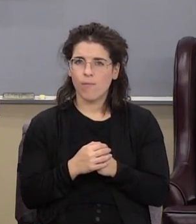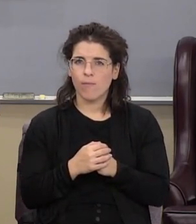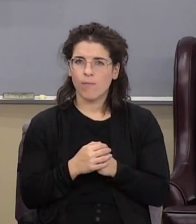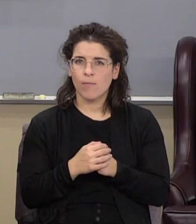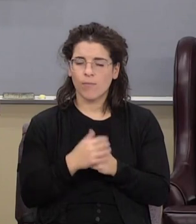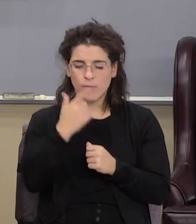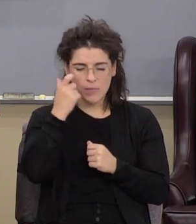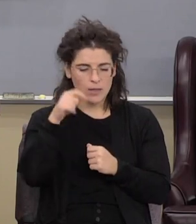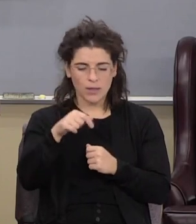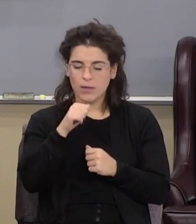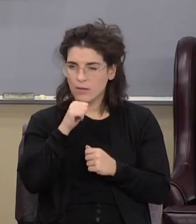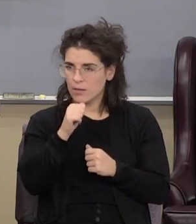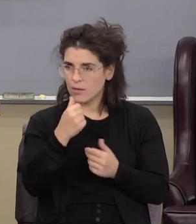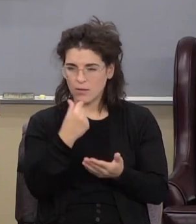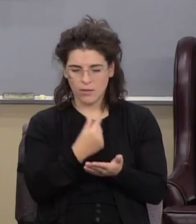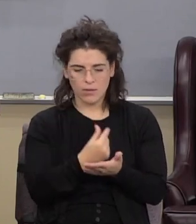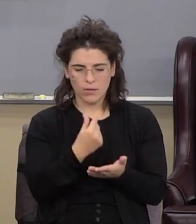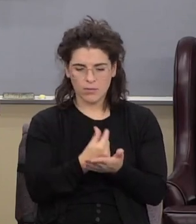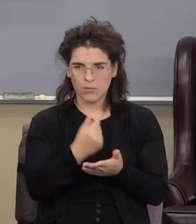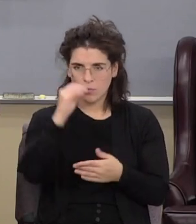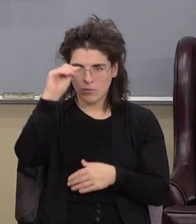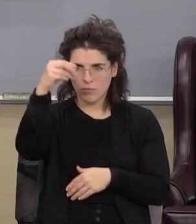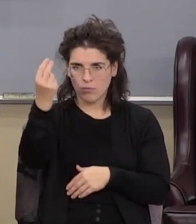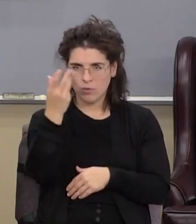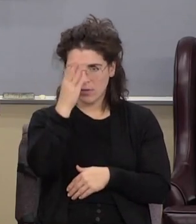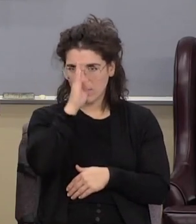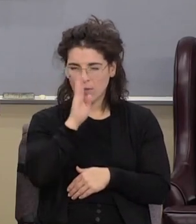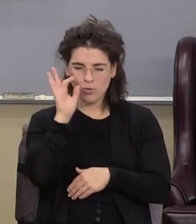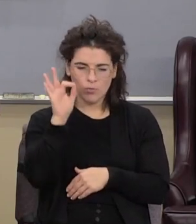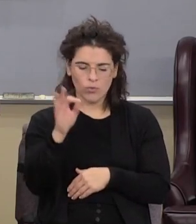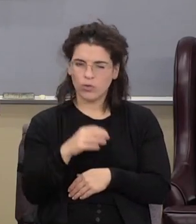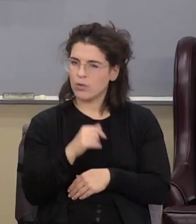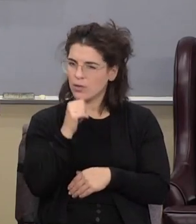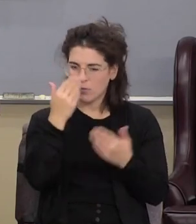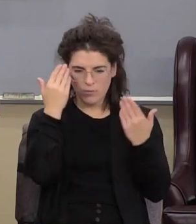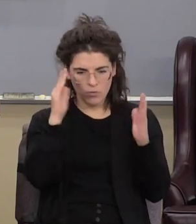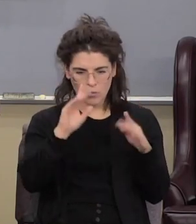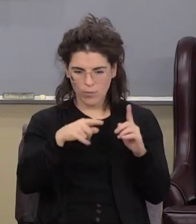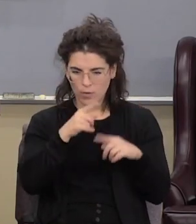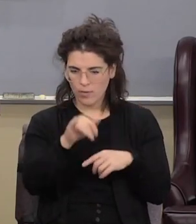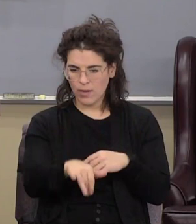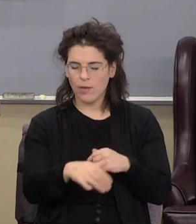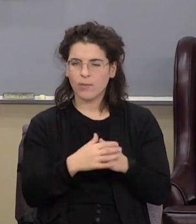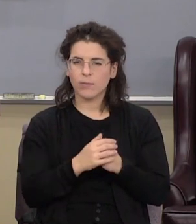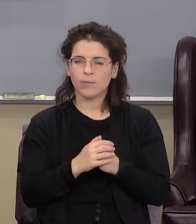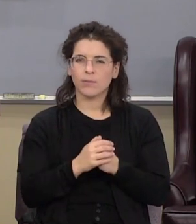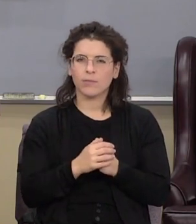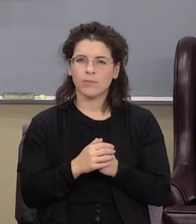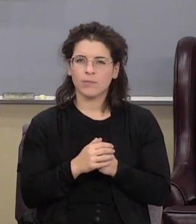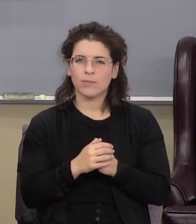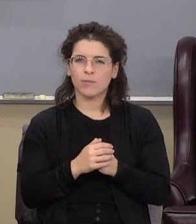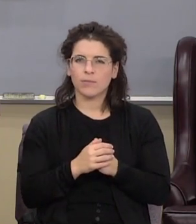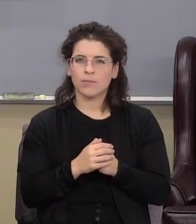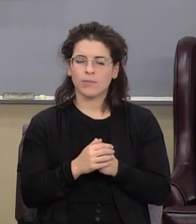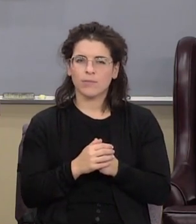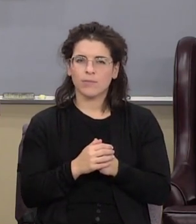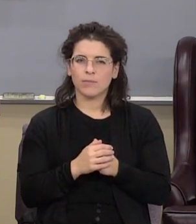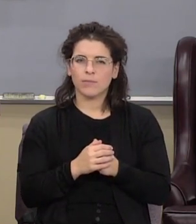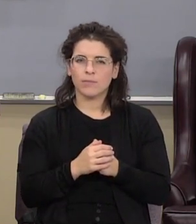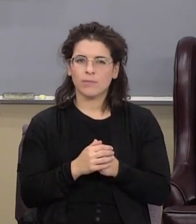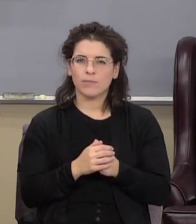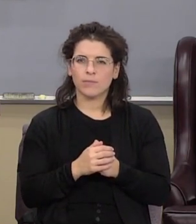because this is not the gospel of the grace of God that they're preaching they don't even know about it that Christ is going to